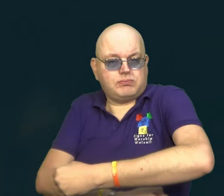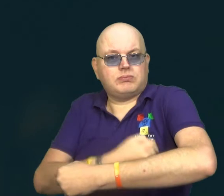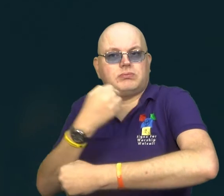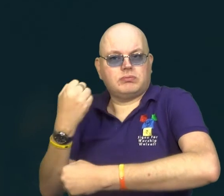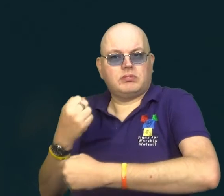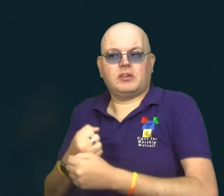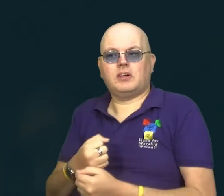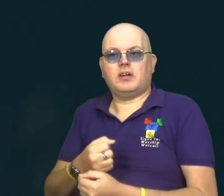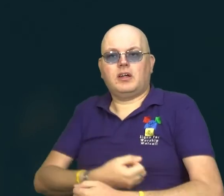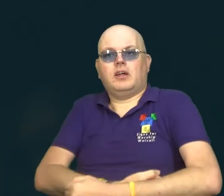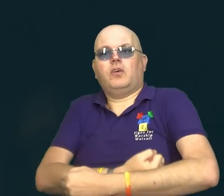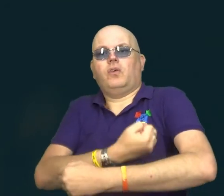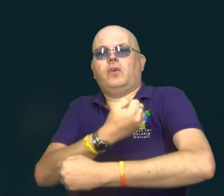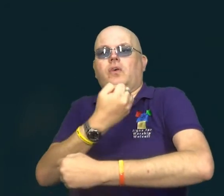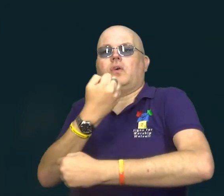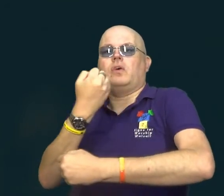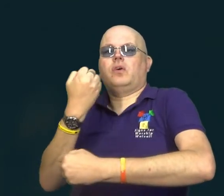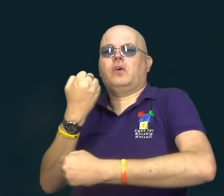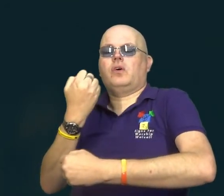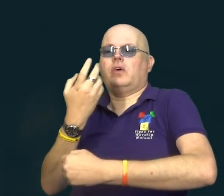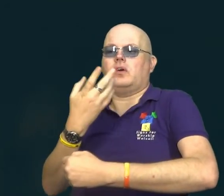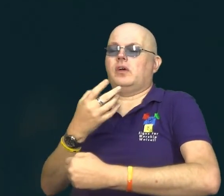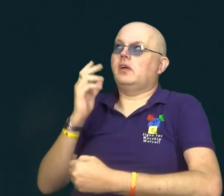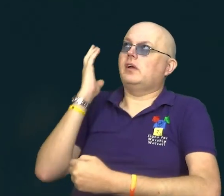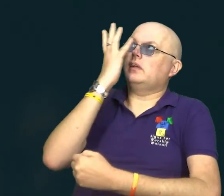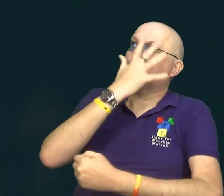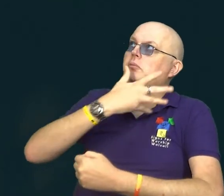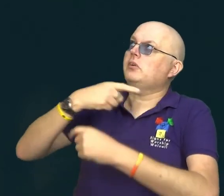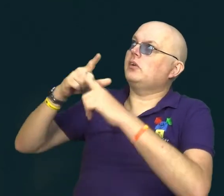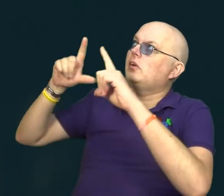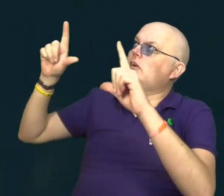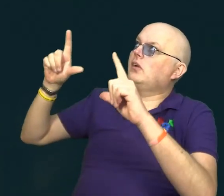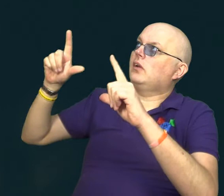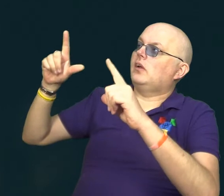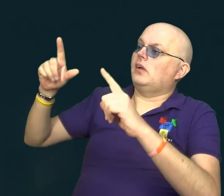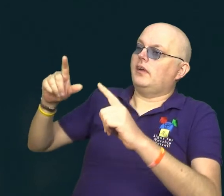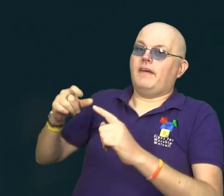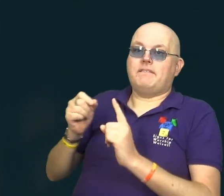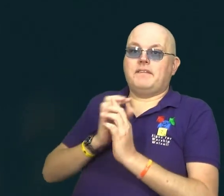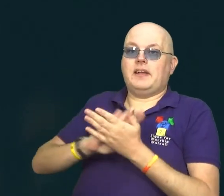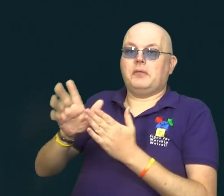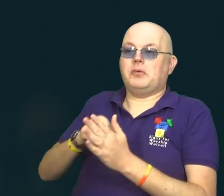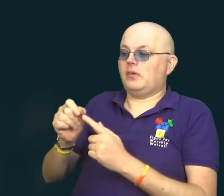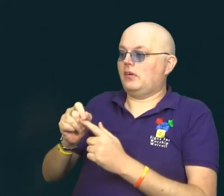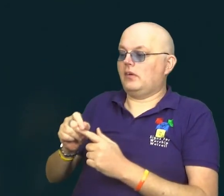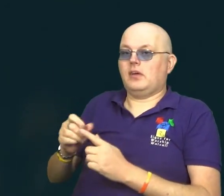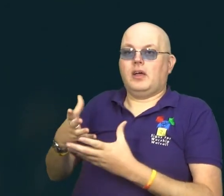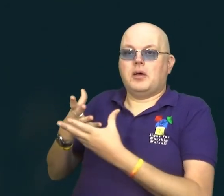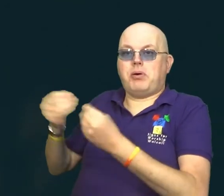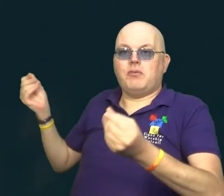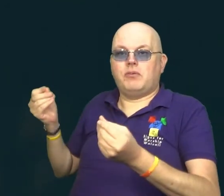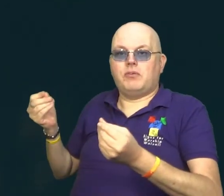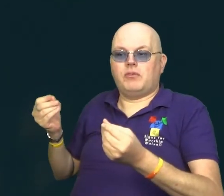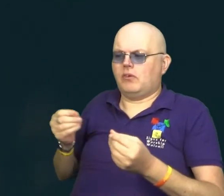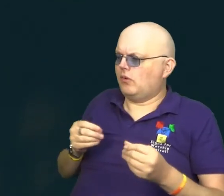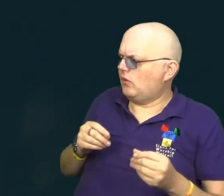baptised him. When they came up out of the water, the spirit of the Lord suddenly took Philip away, and the eunuch did